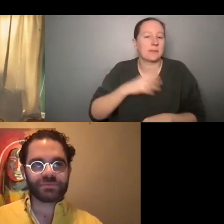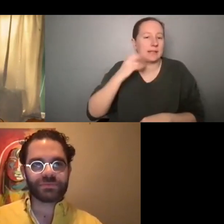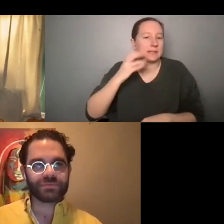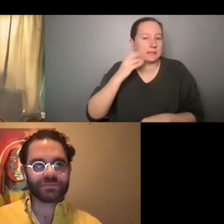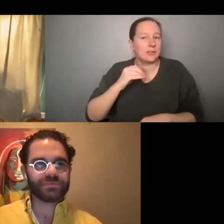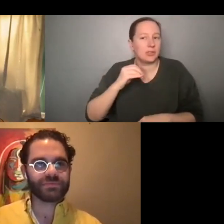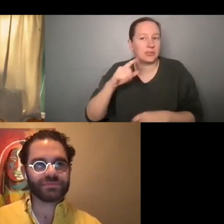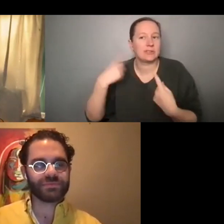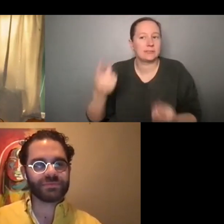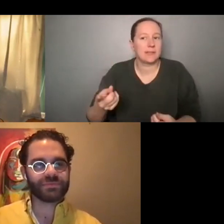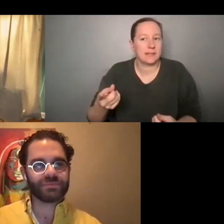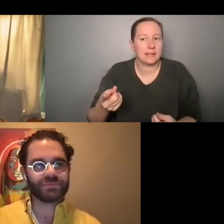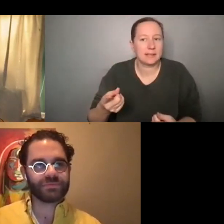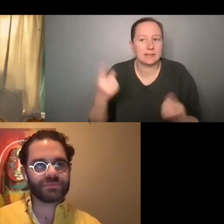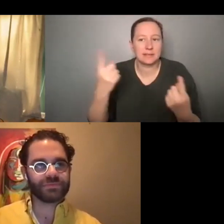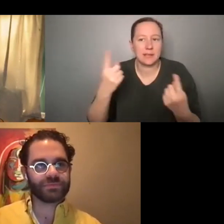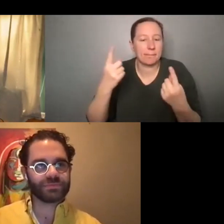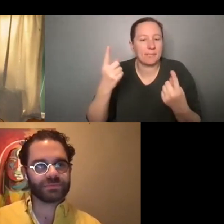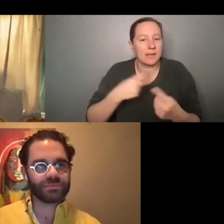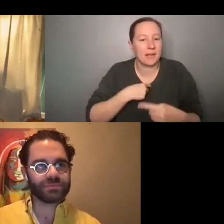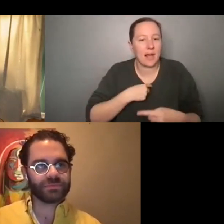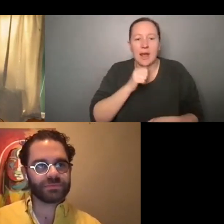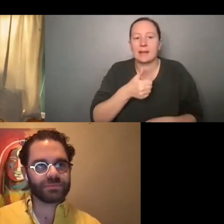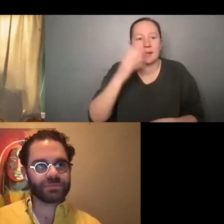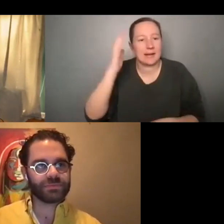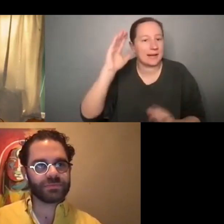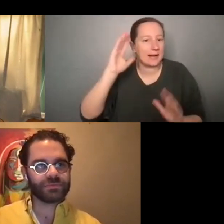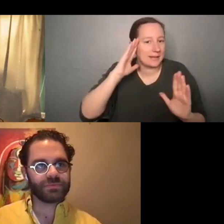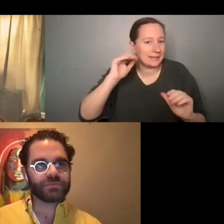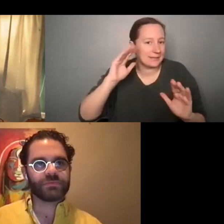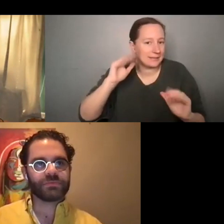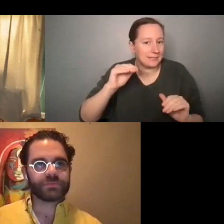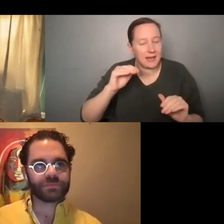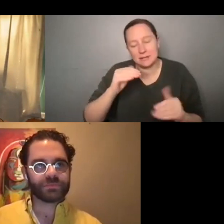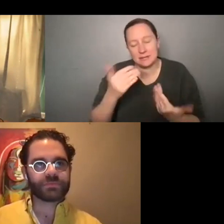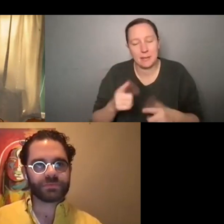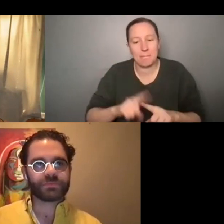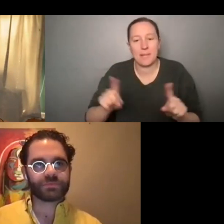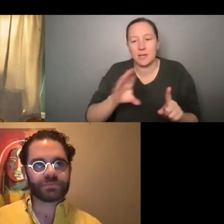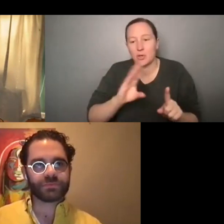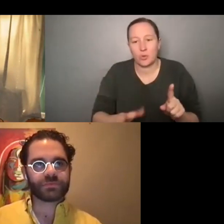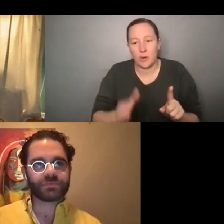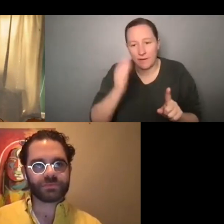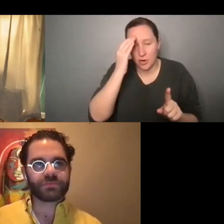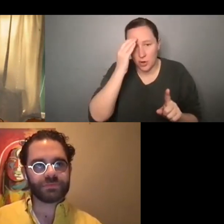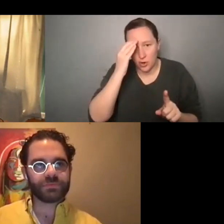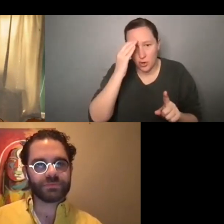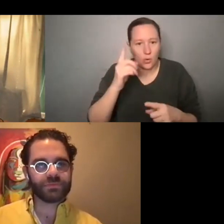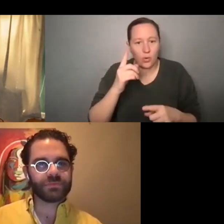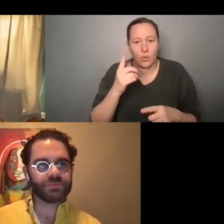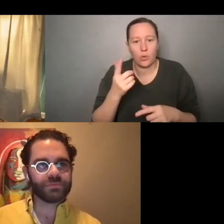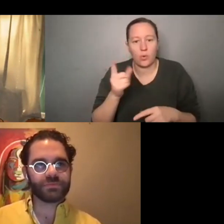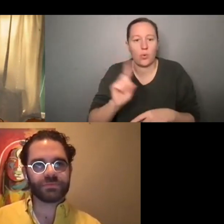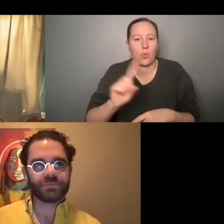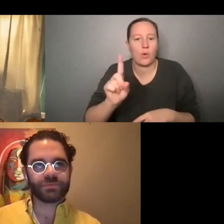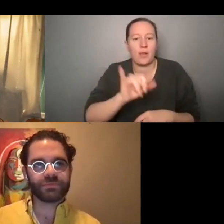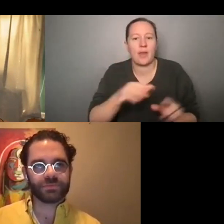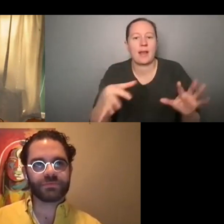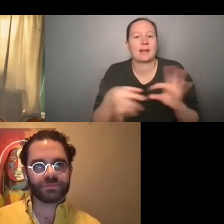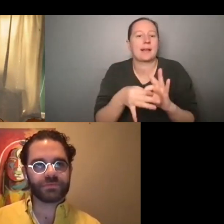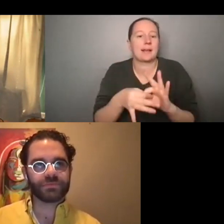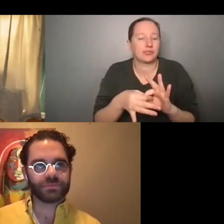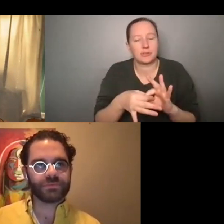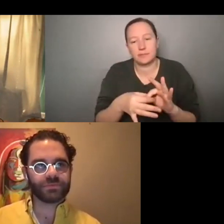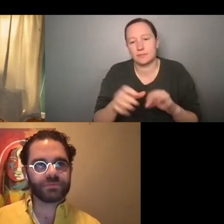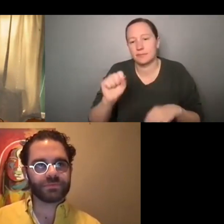um, definitely something I had, didn't expect coming in, but yeah, you never know where one connection might lead you. Um, but